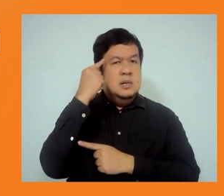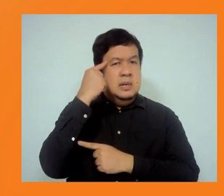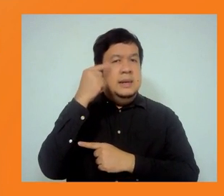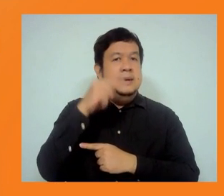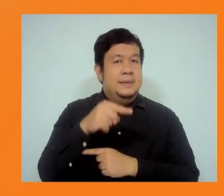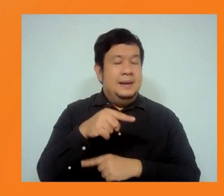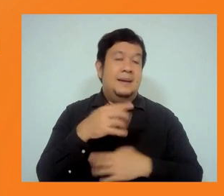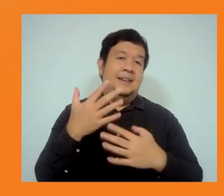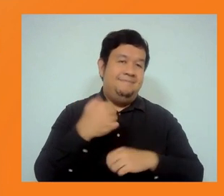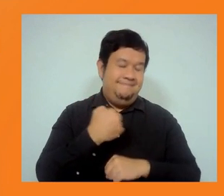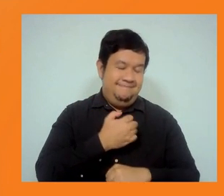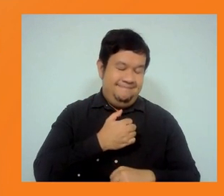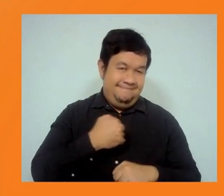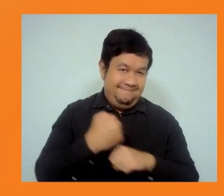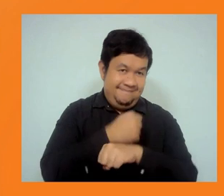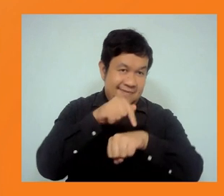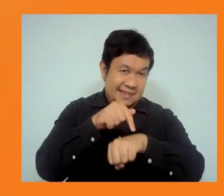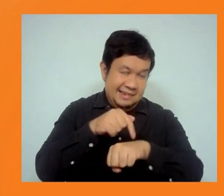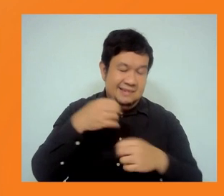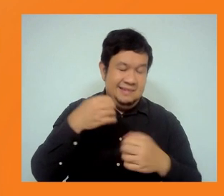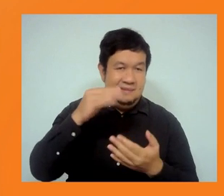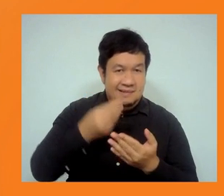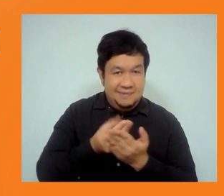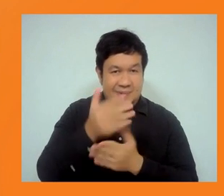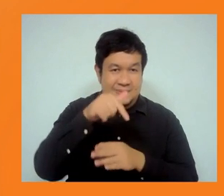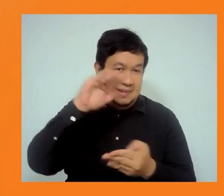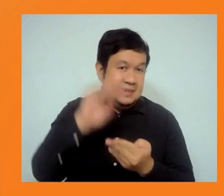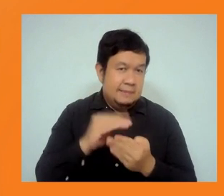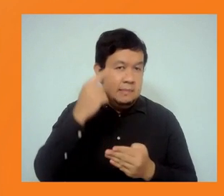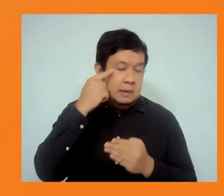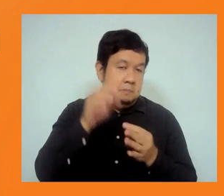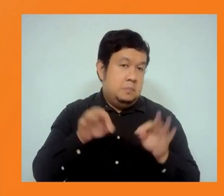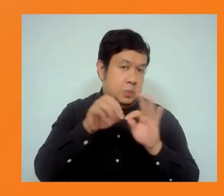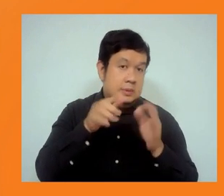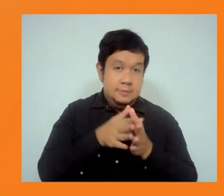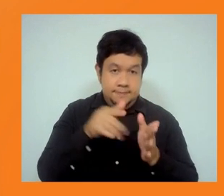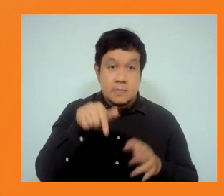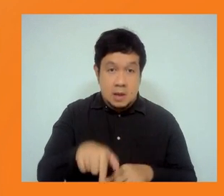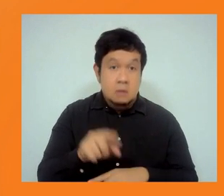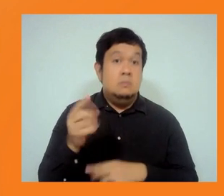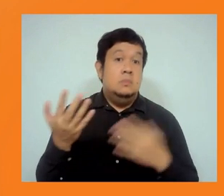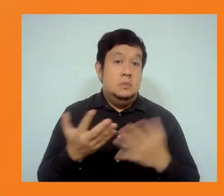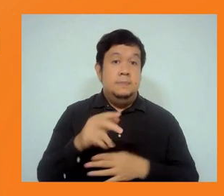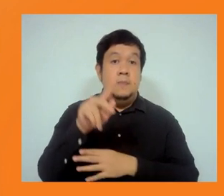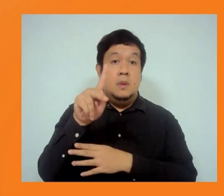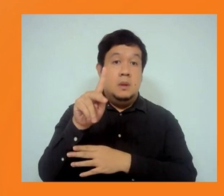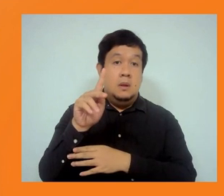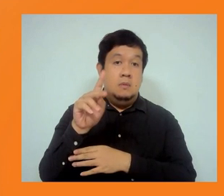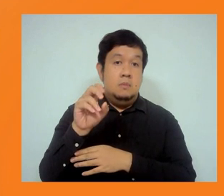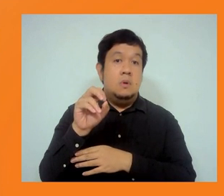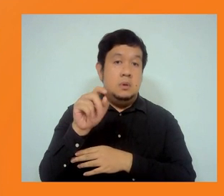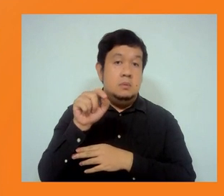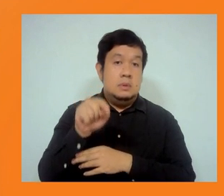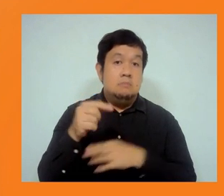there is also the aspect in Kolkata of the Churyal Canal, one of the canals, the waterways,